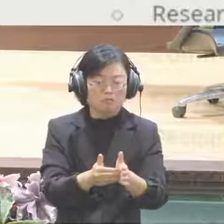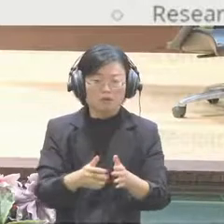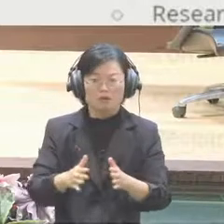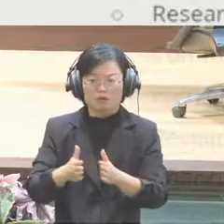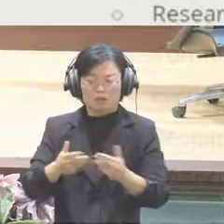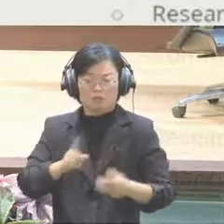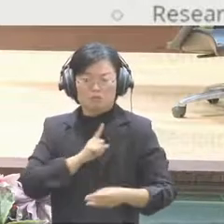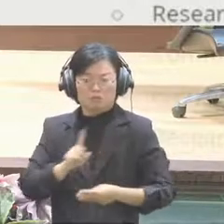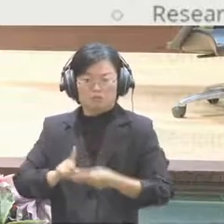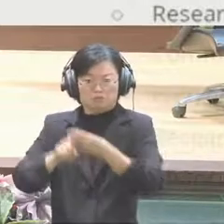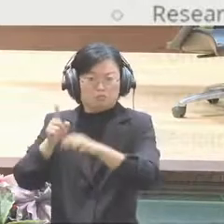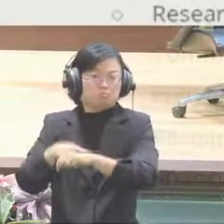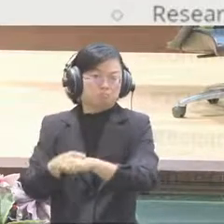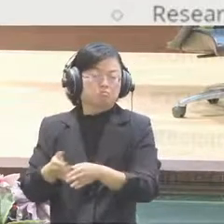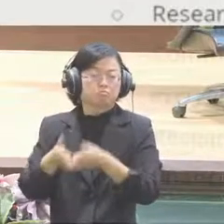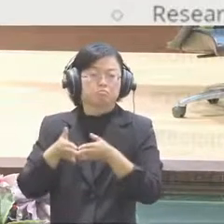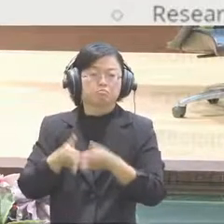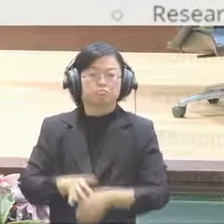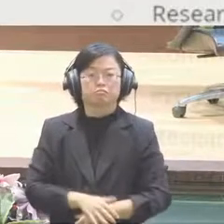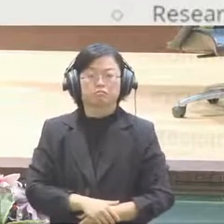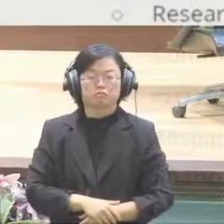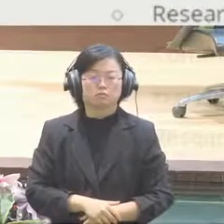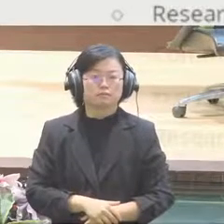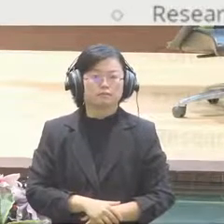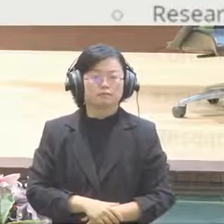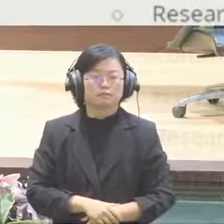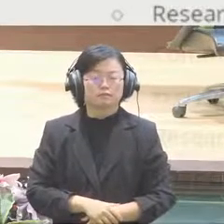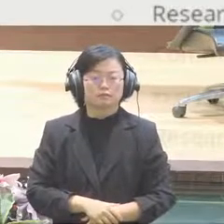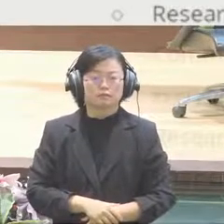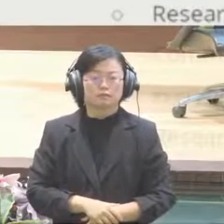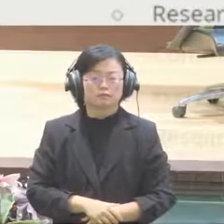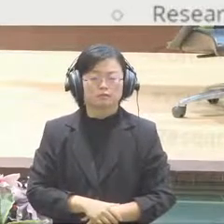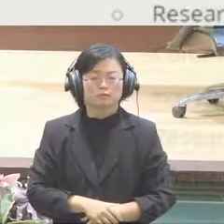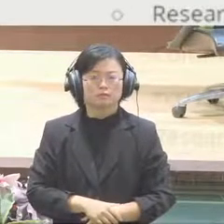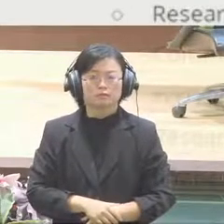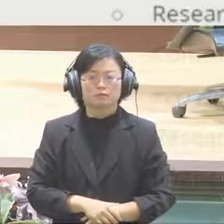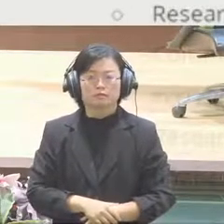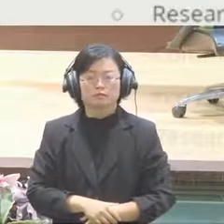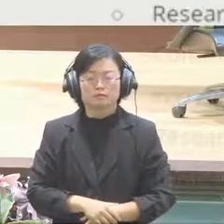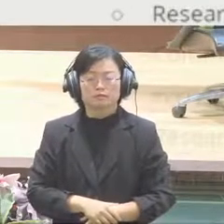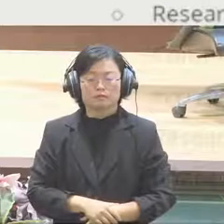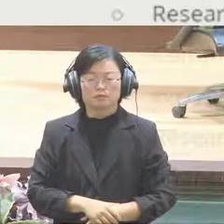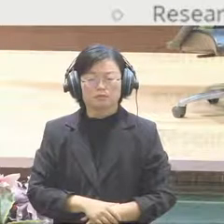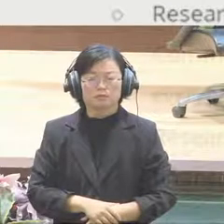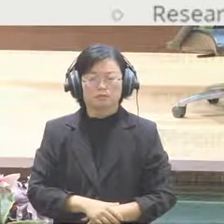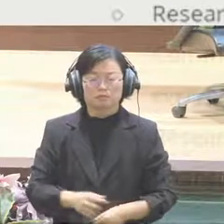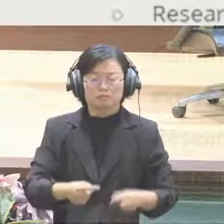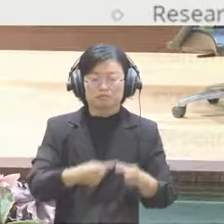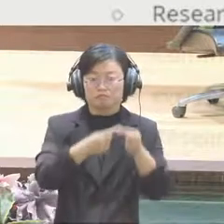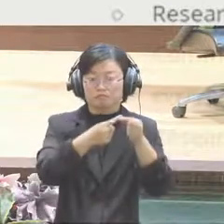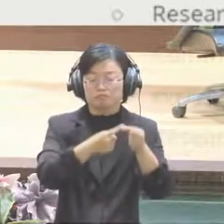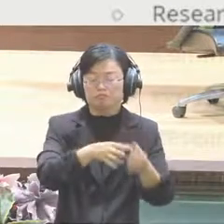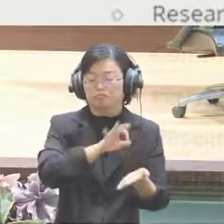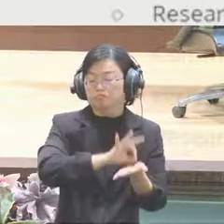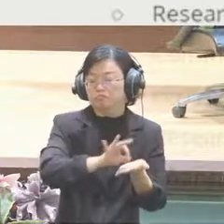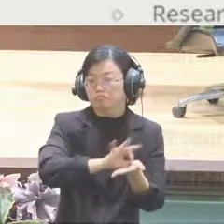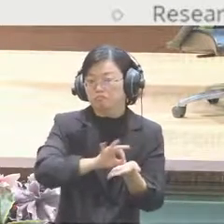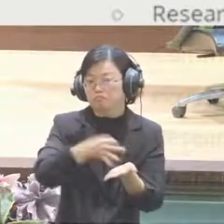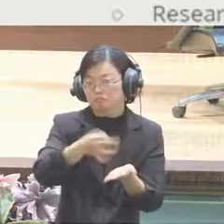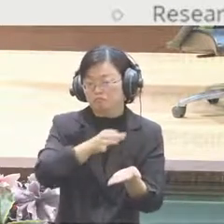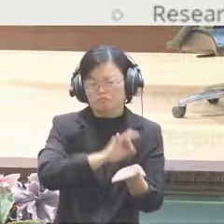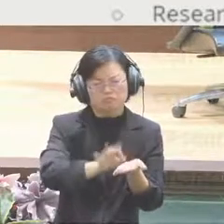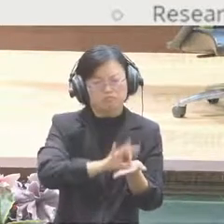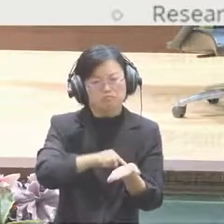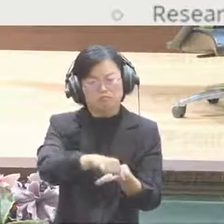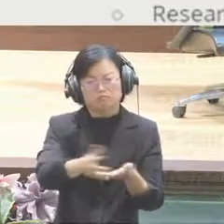we have to underpin this by financial independence. And we will talk about how we manage to survive